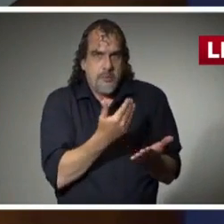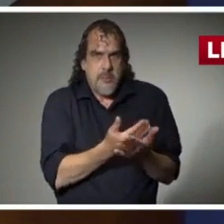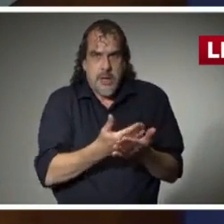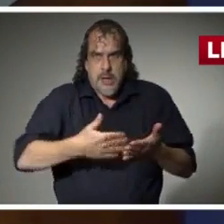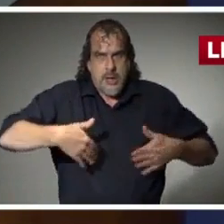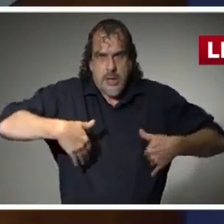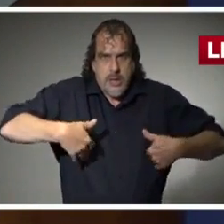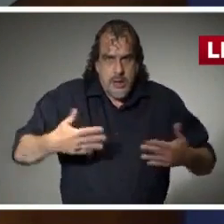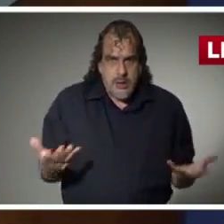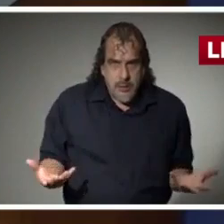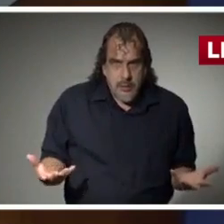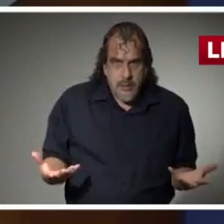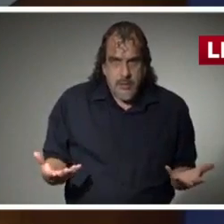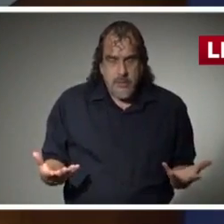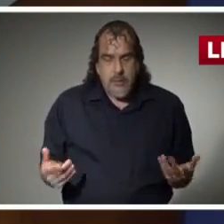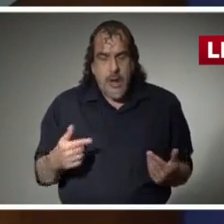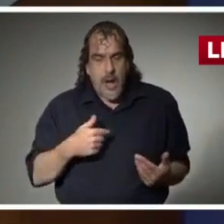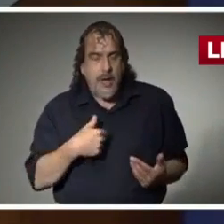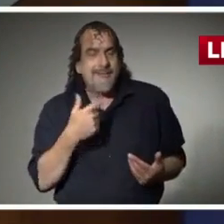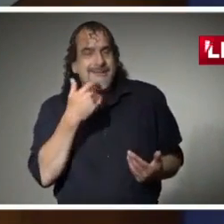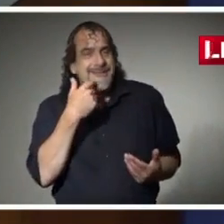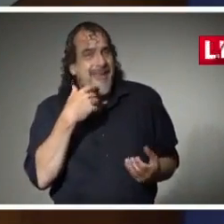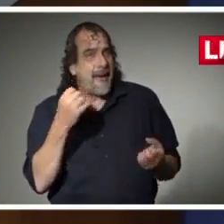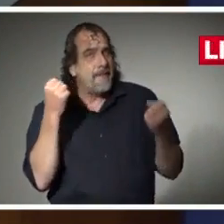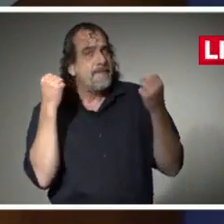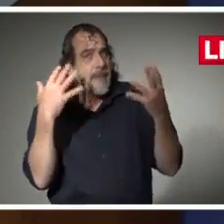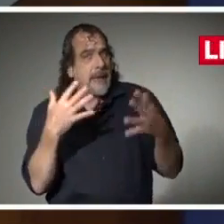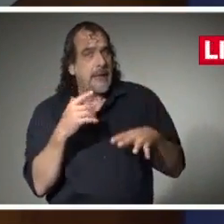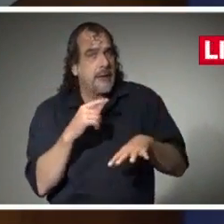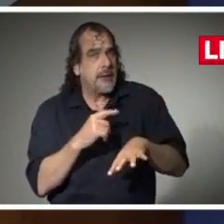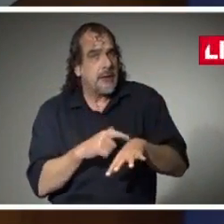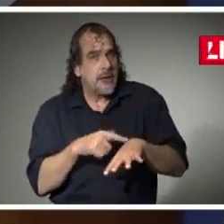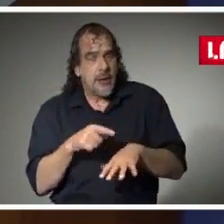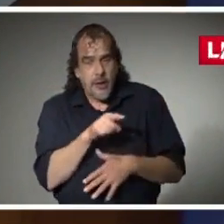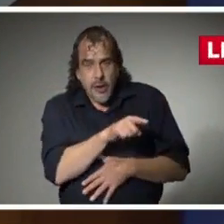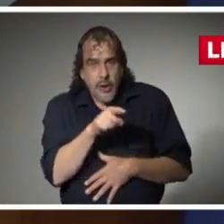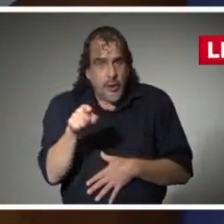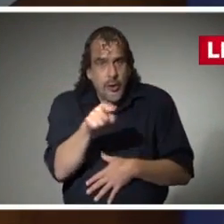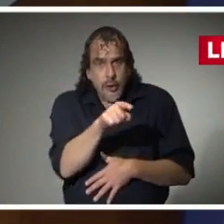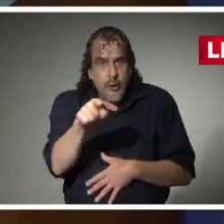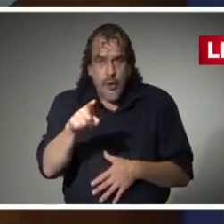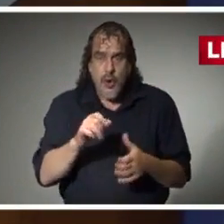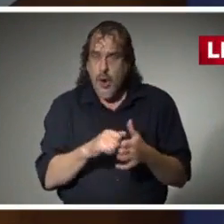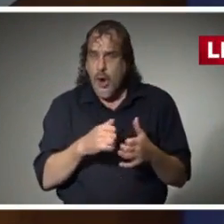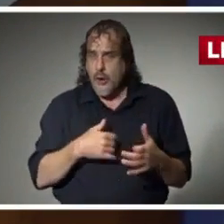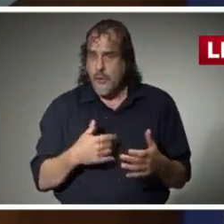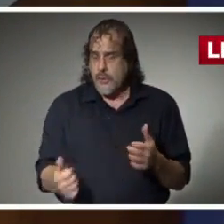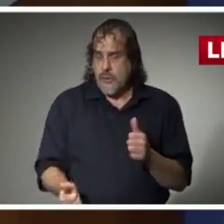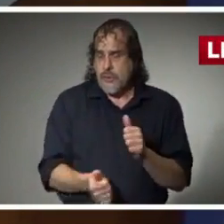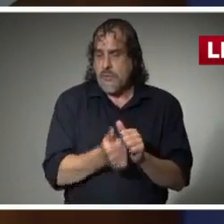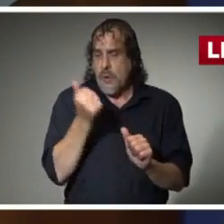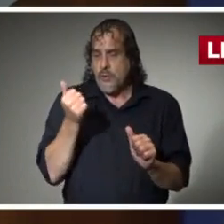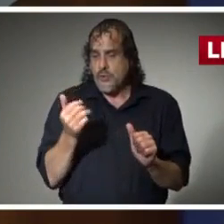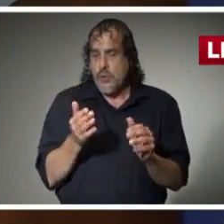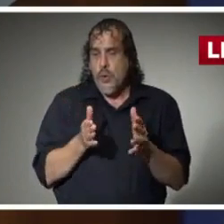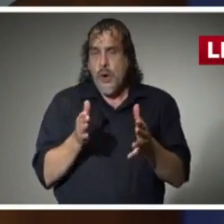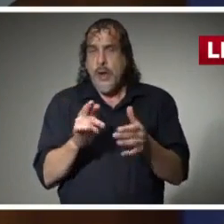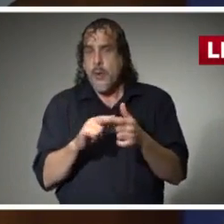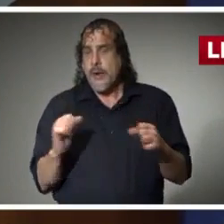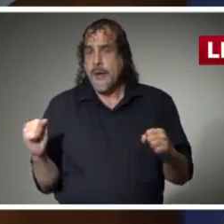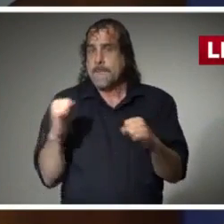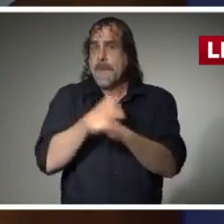As I have said many times, you are the most powerful weapon against this virus.